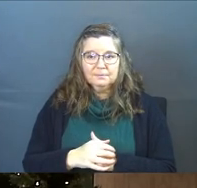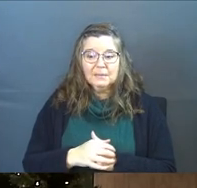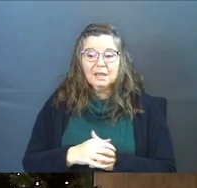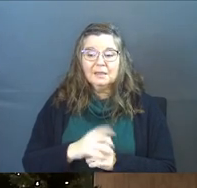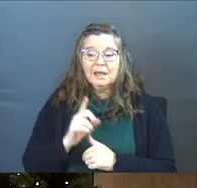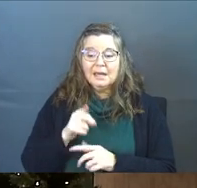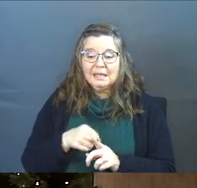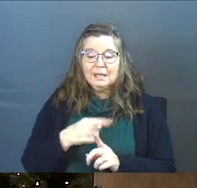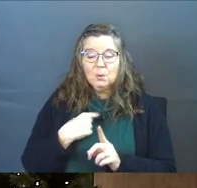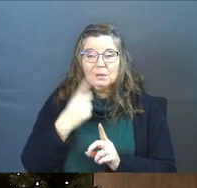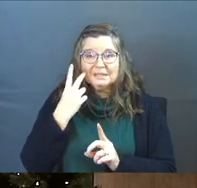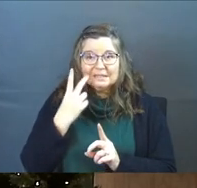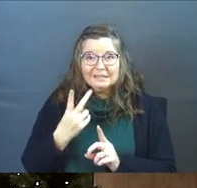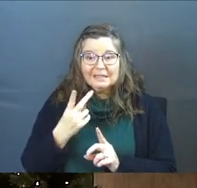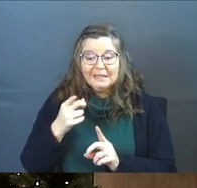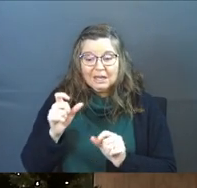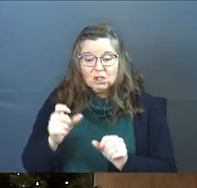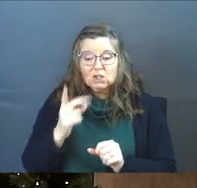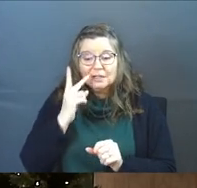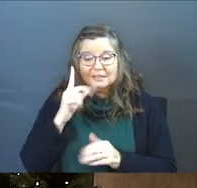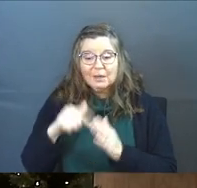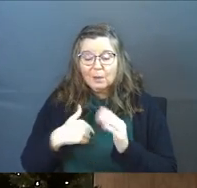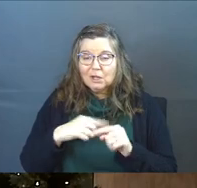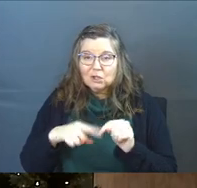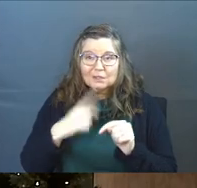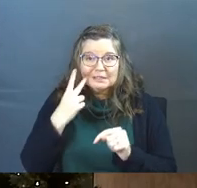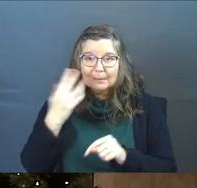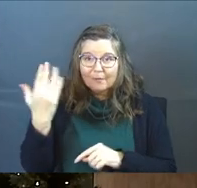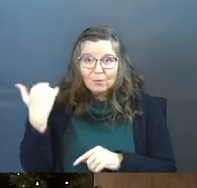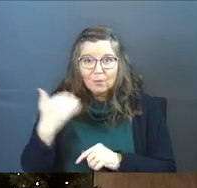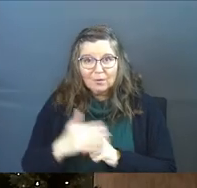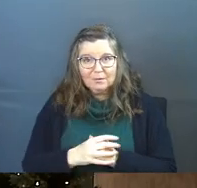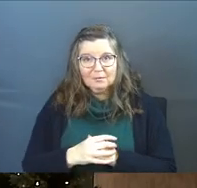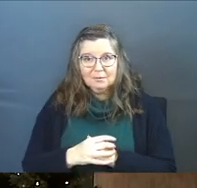That he would see. He could see what he could not see.